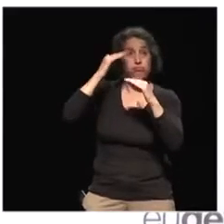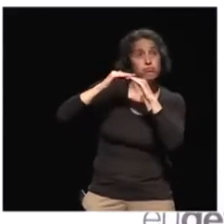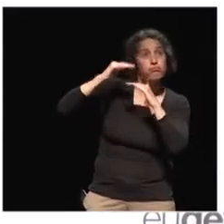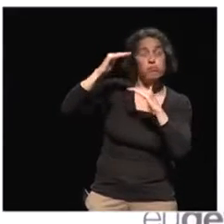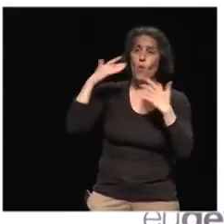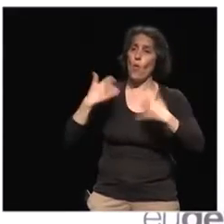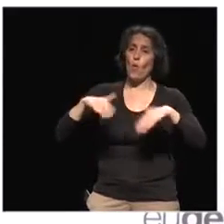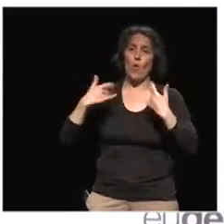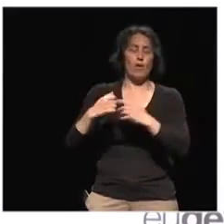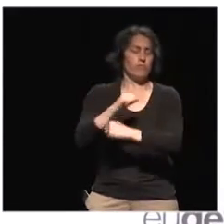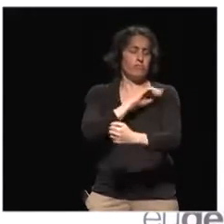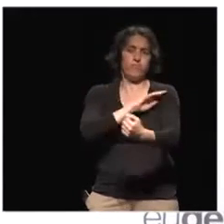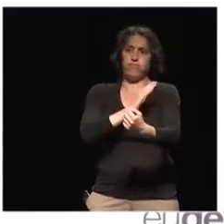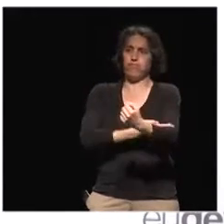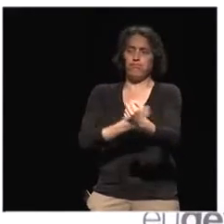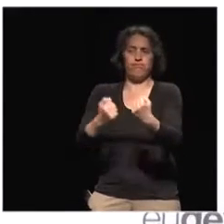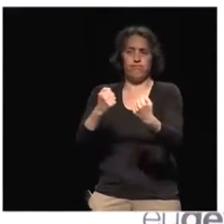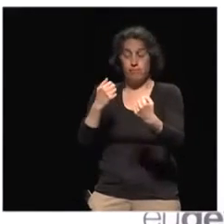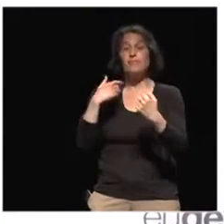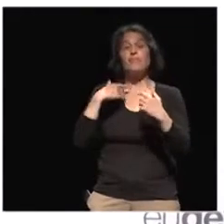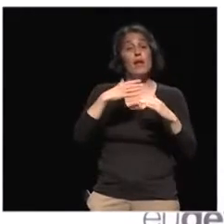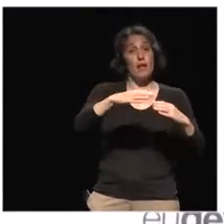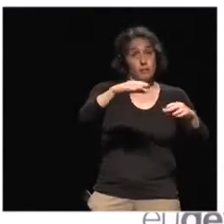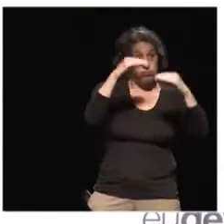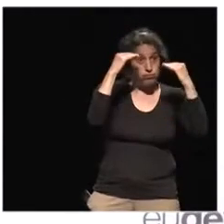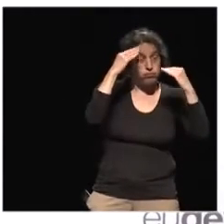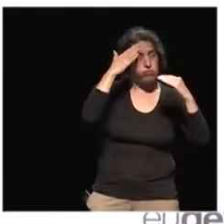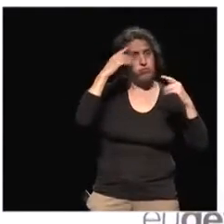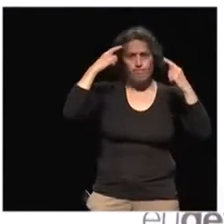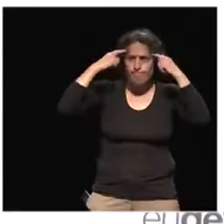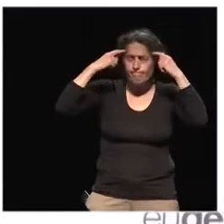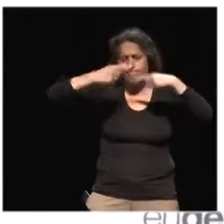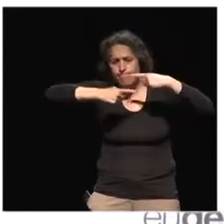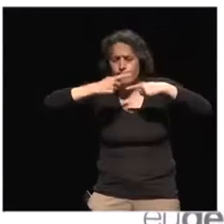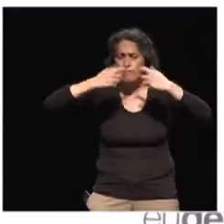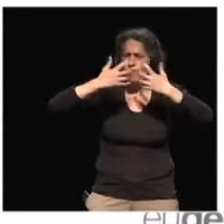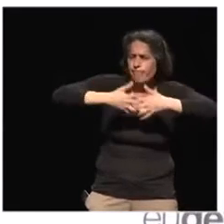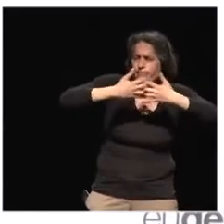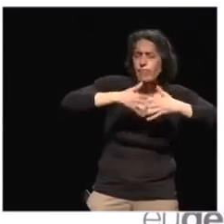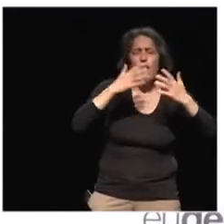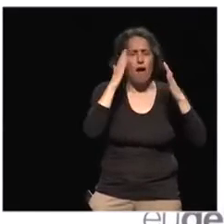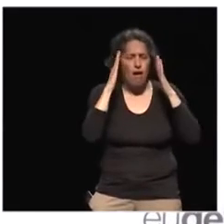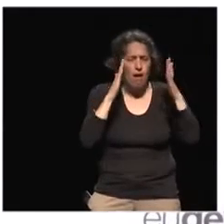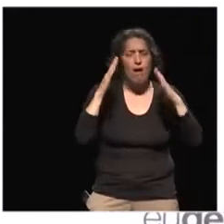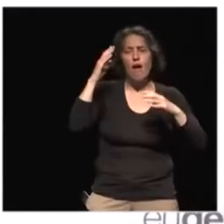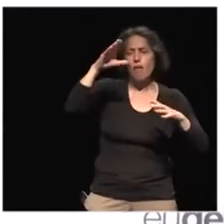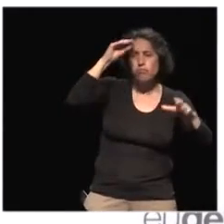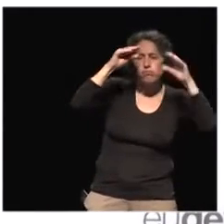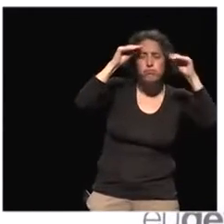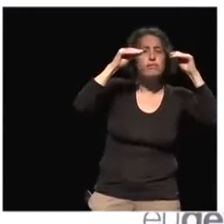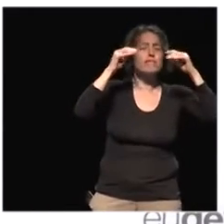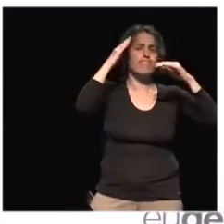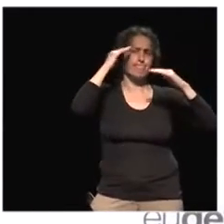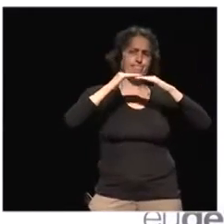provides the cognitive thinking process that then you start to make decisions and stuff. So that's a very